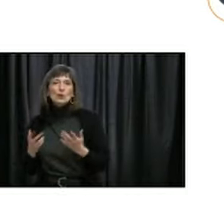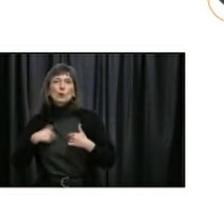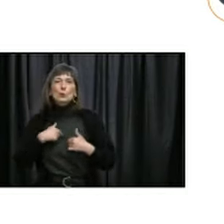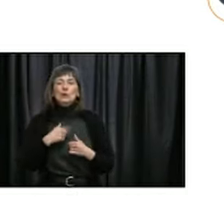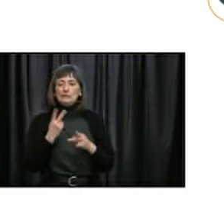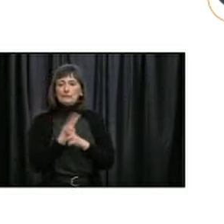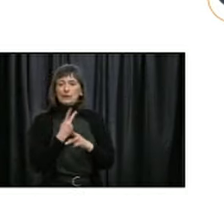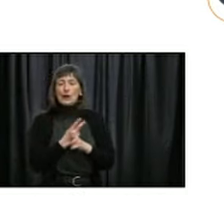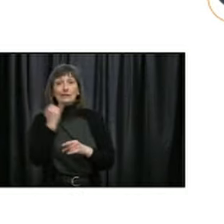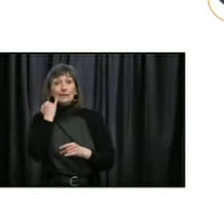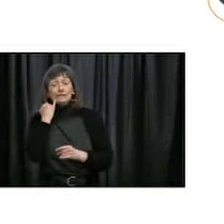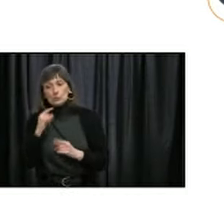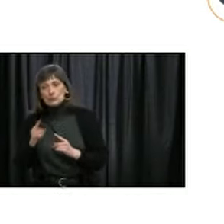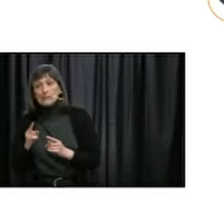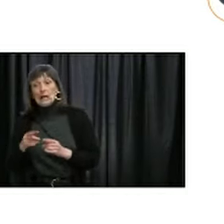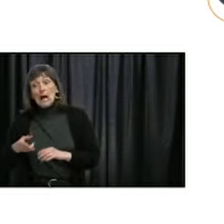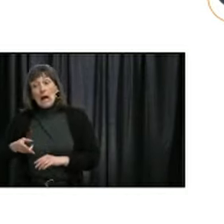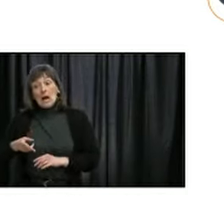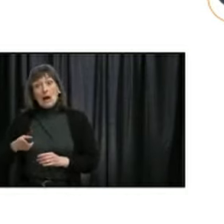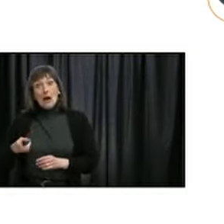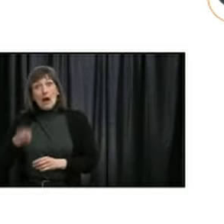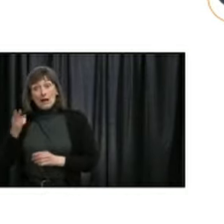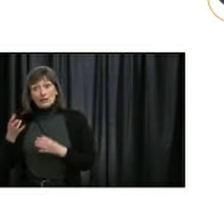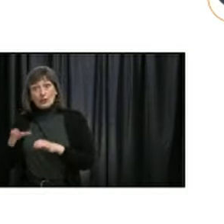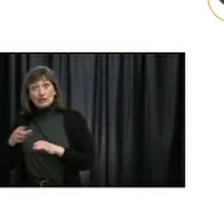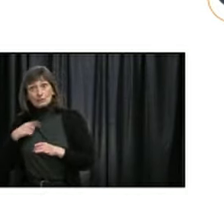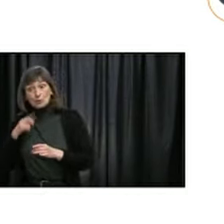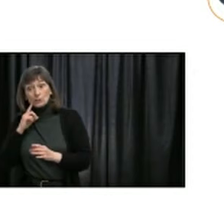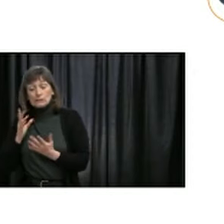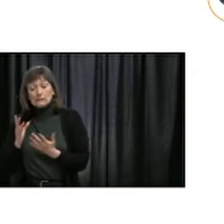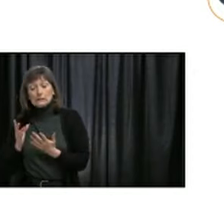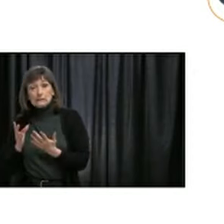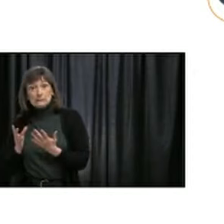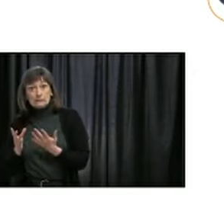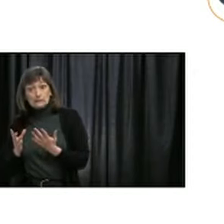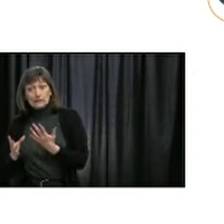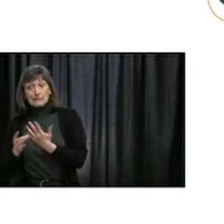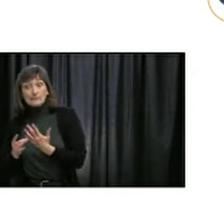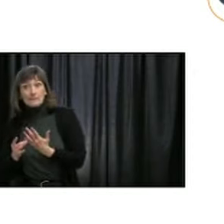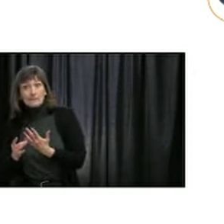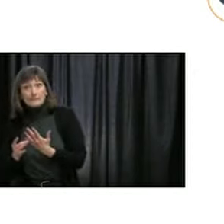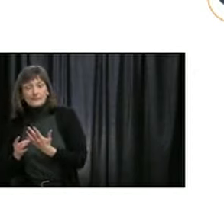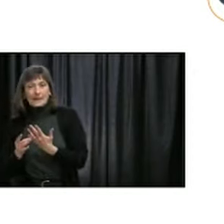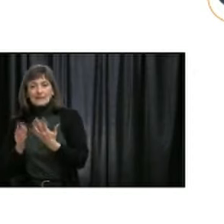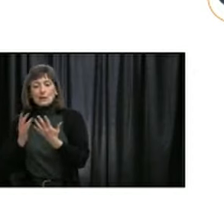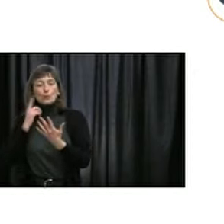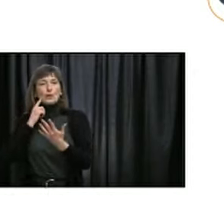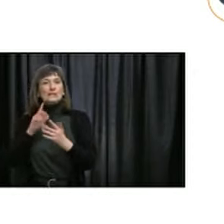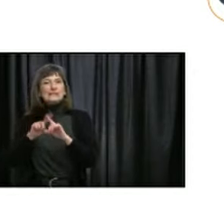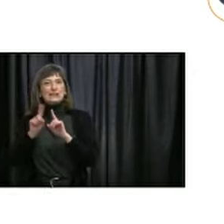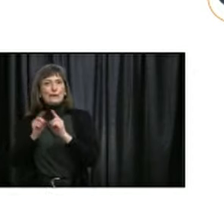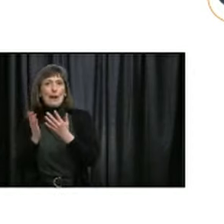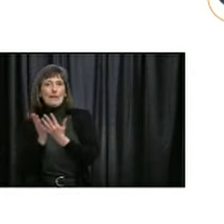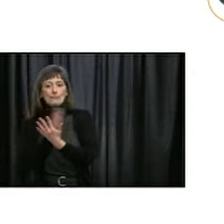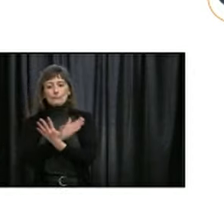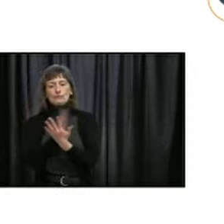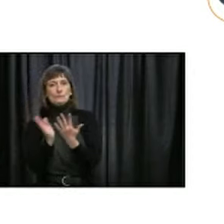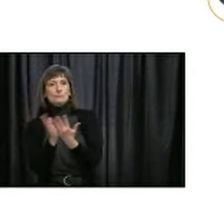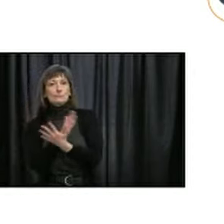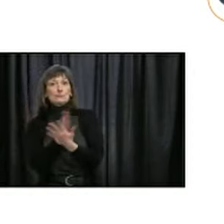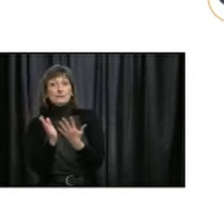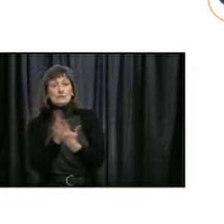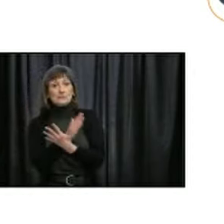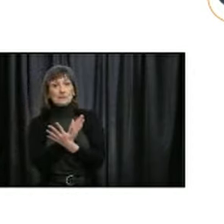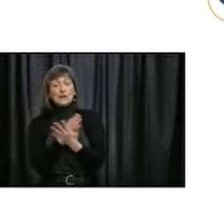medium, or low risk. And for level 4, we're hoping that we will have low-risk outdoor recreational